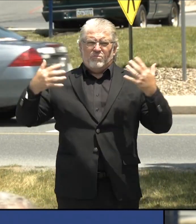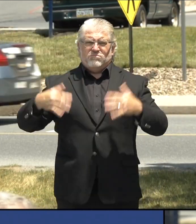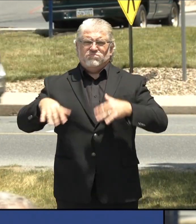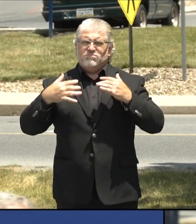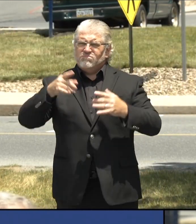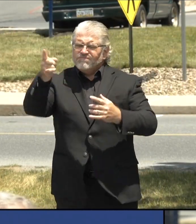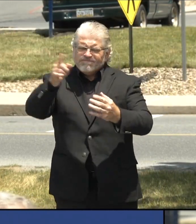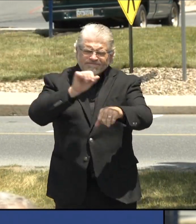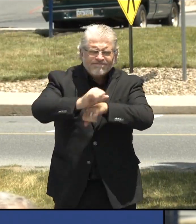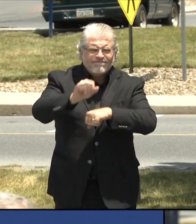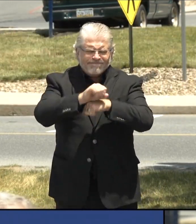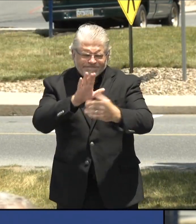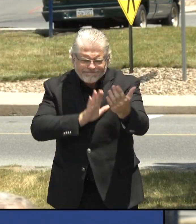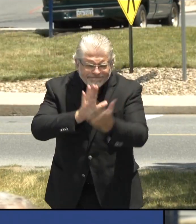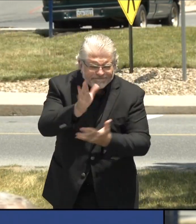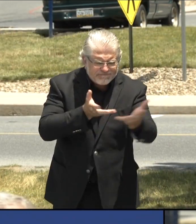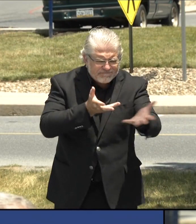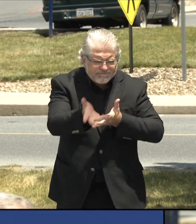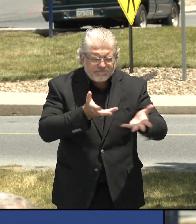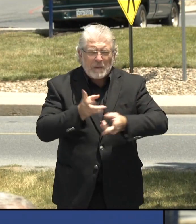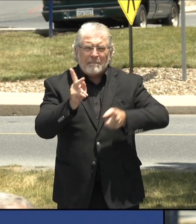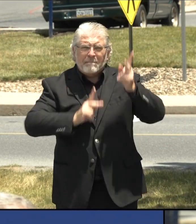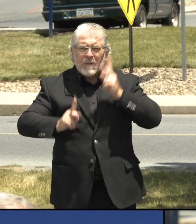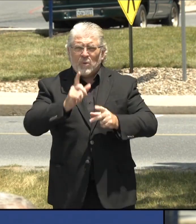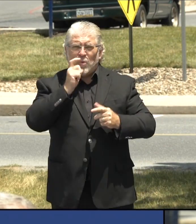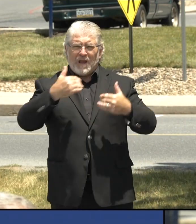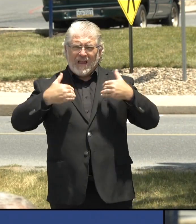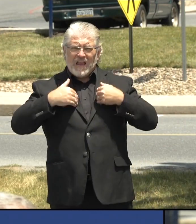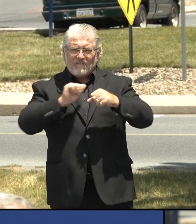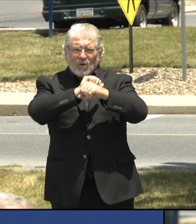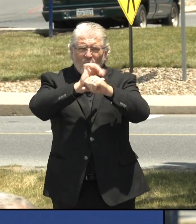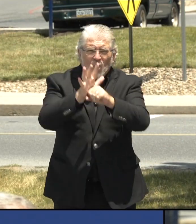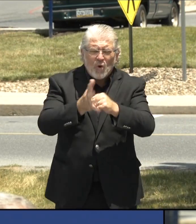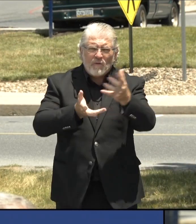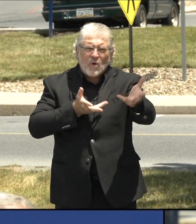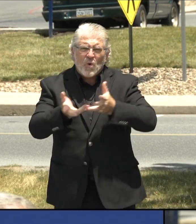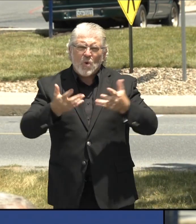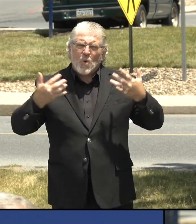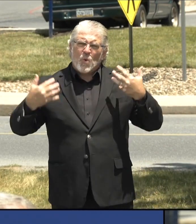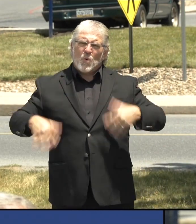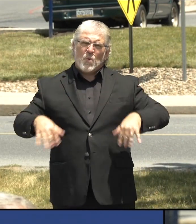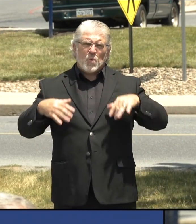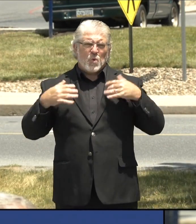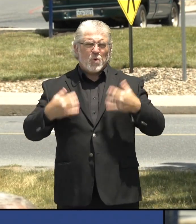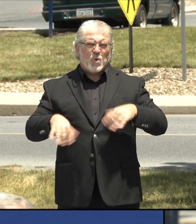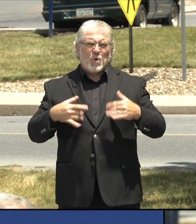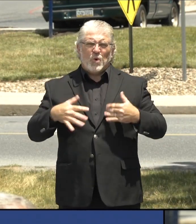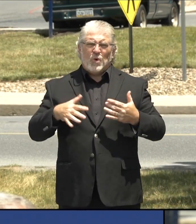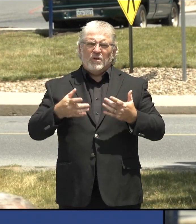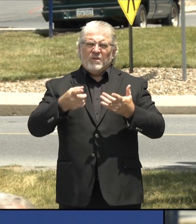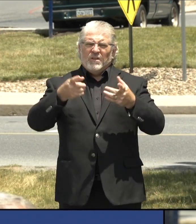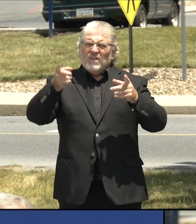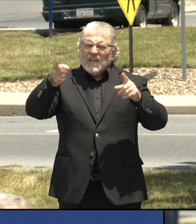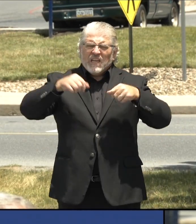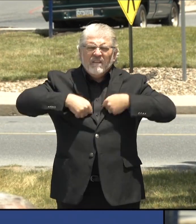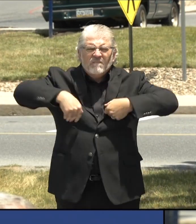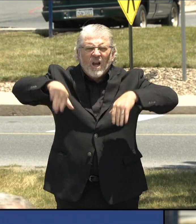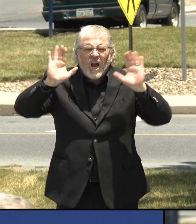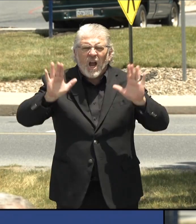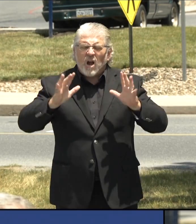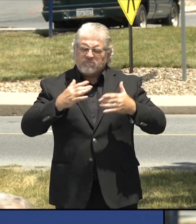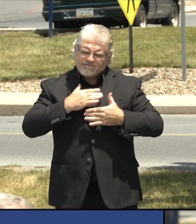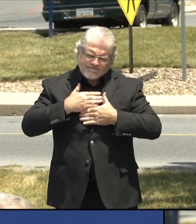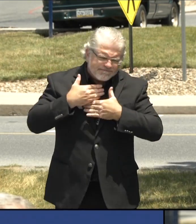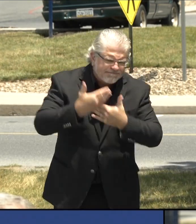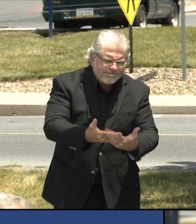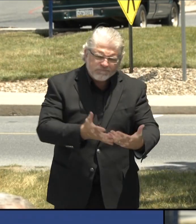pandemic, and thanks to you and the sacrifice that you have been willing to make, the risks